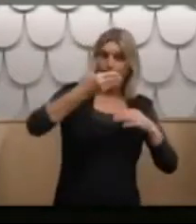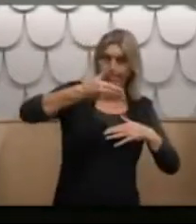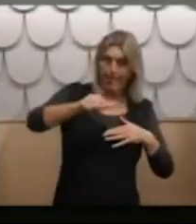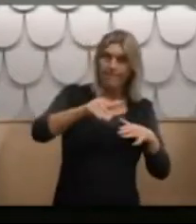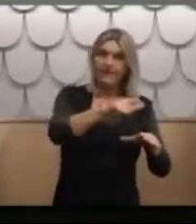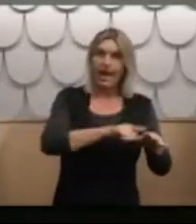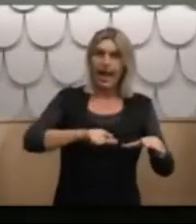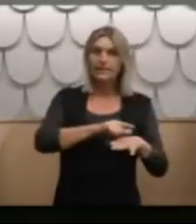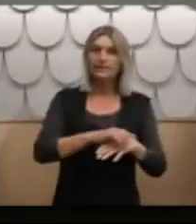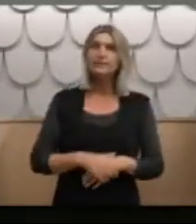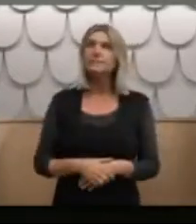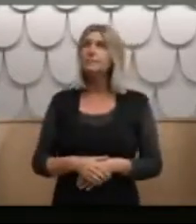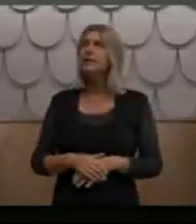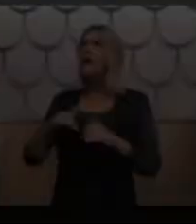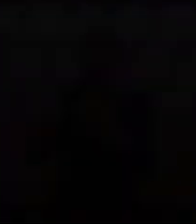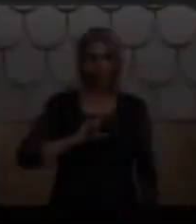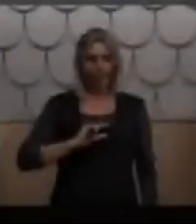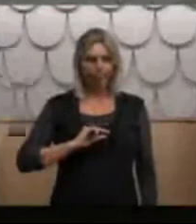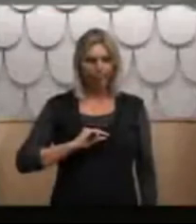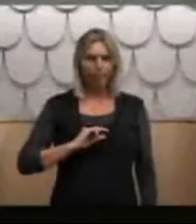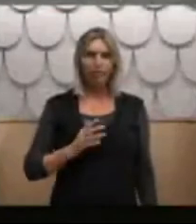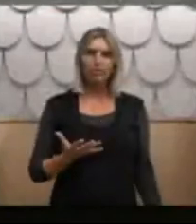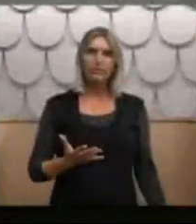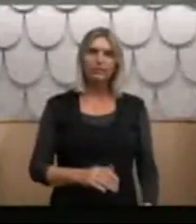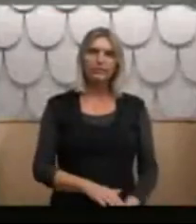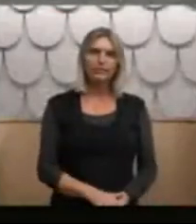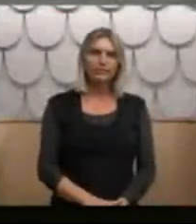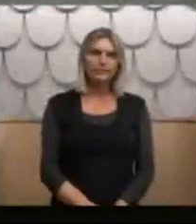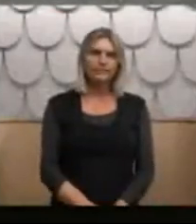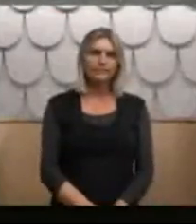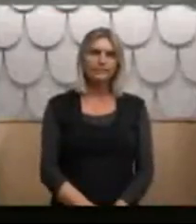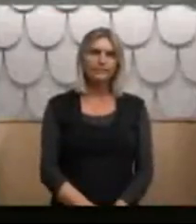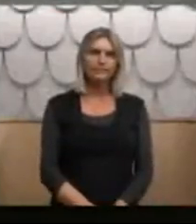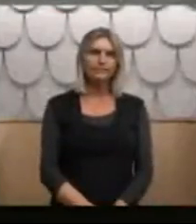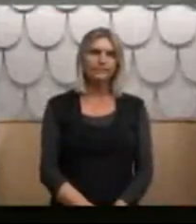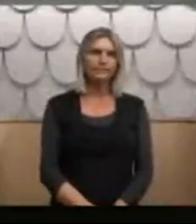Now Brian, we now understand that your mother wrote. Yes, yes.